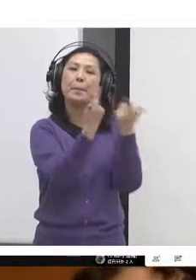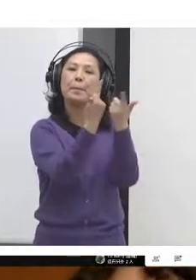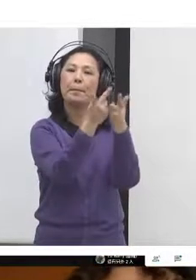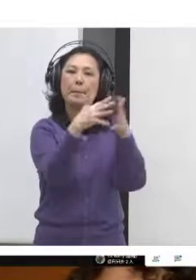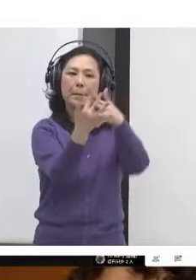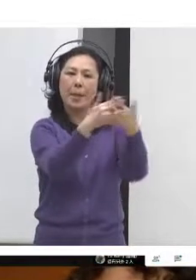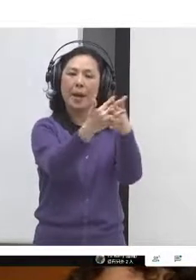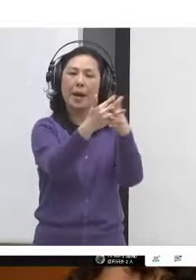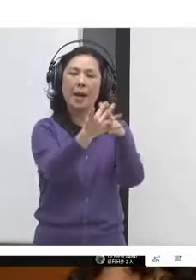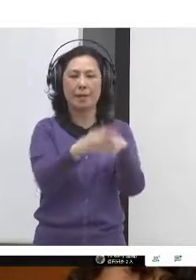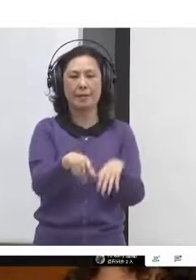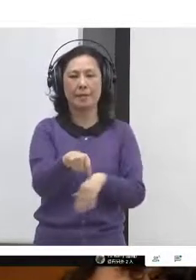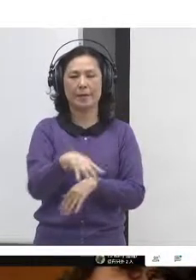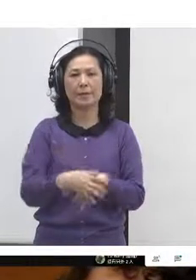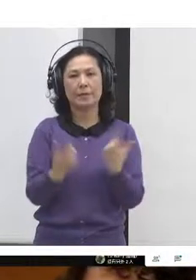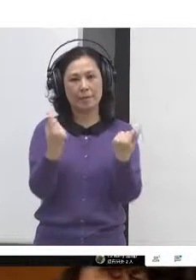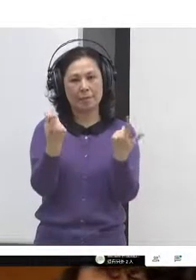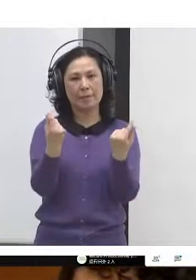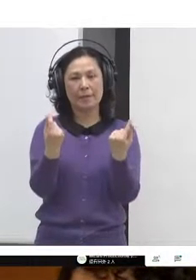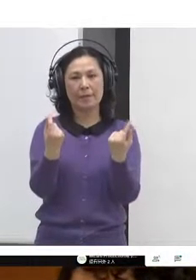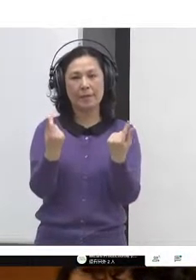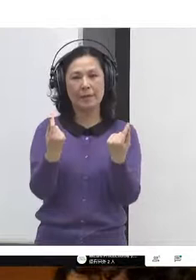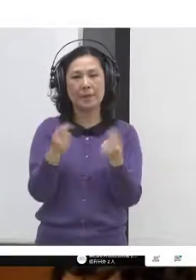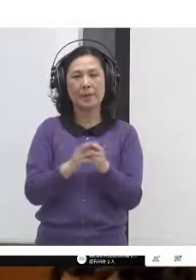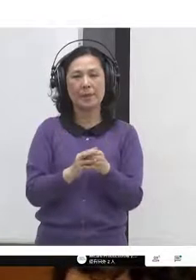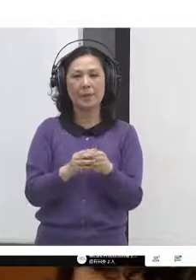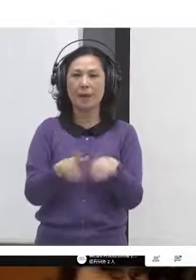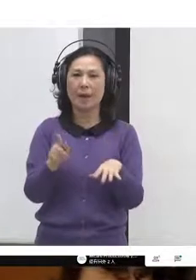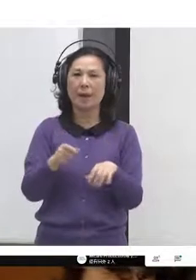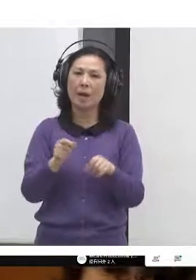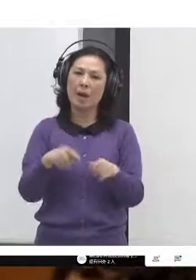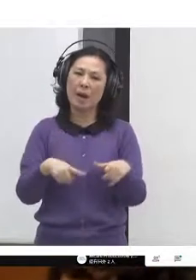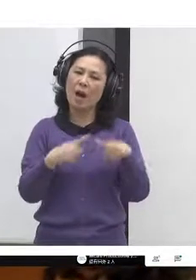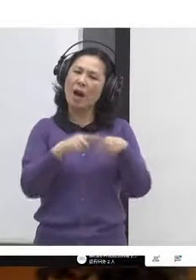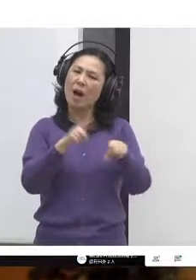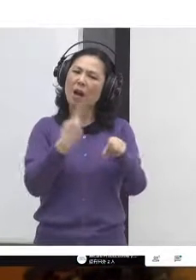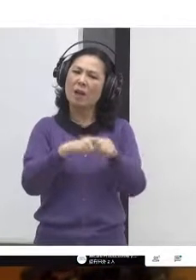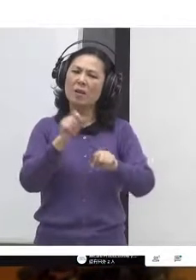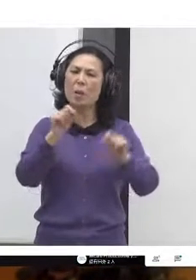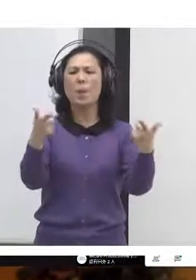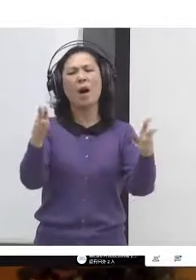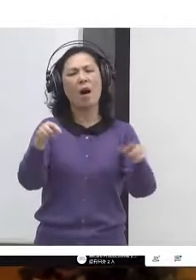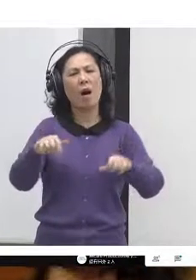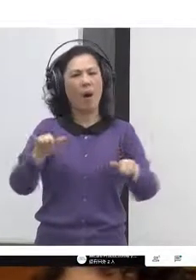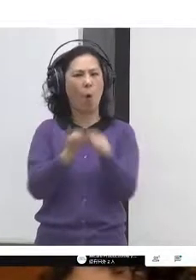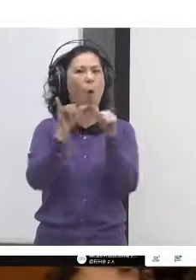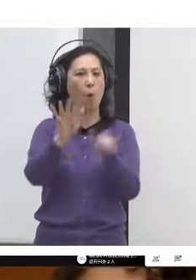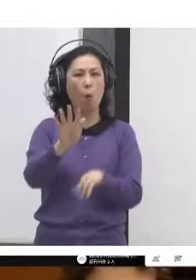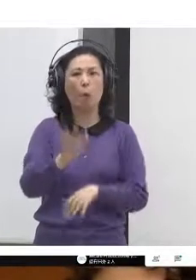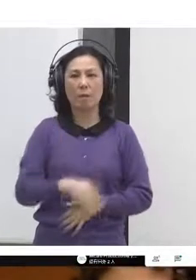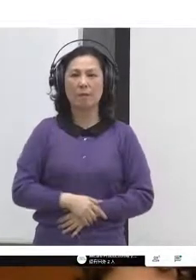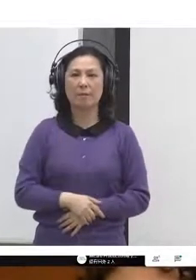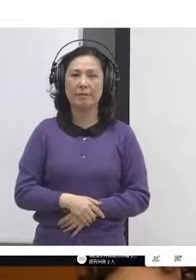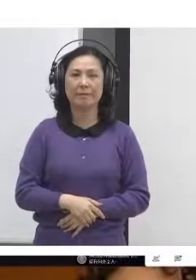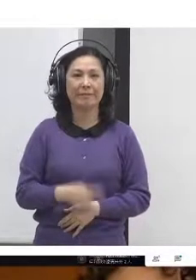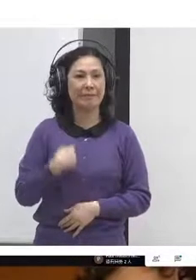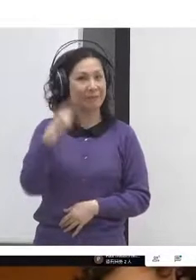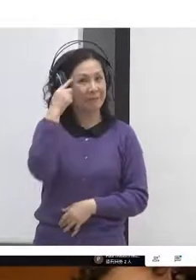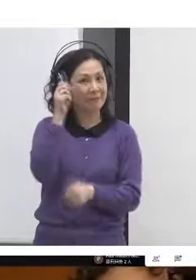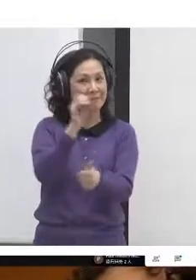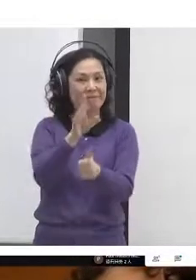issues with personality conflicts. So I want to share just a bit of a mashup of